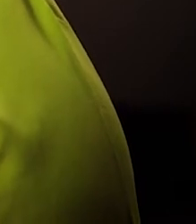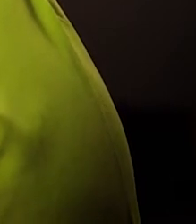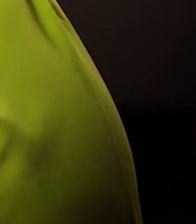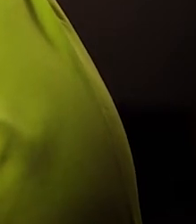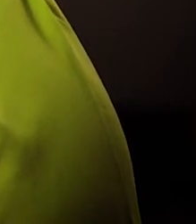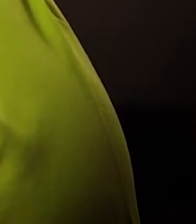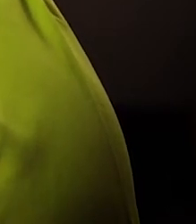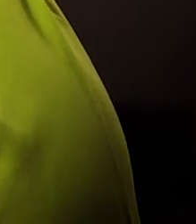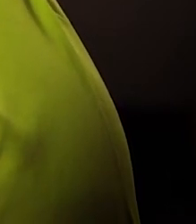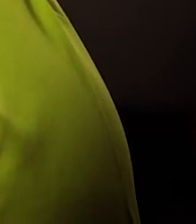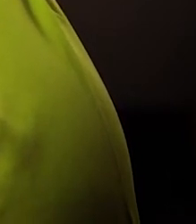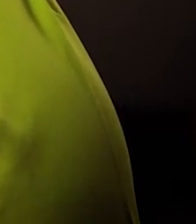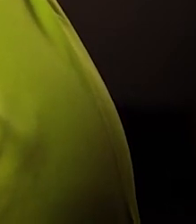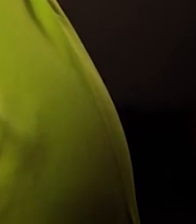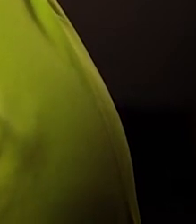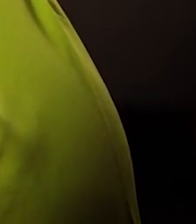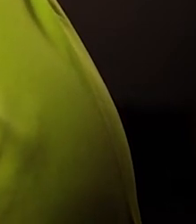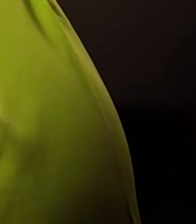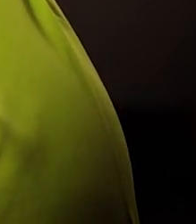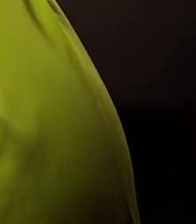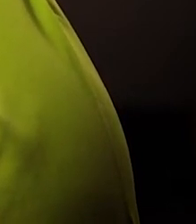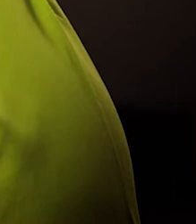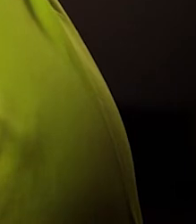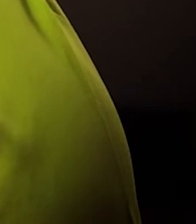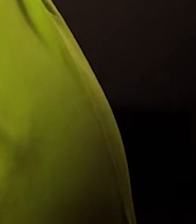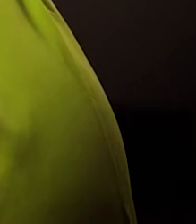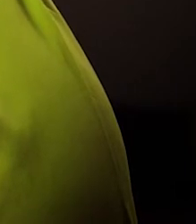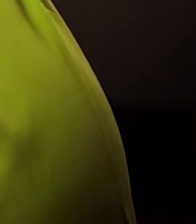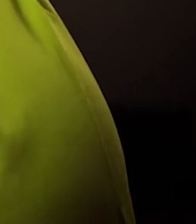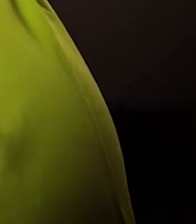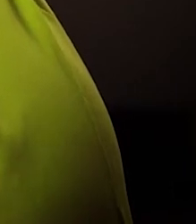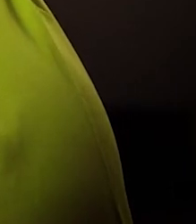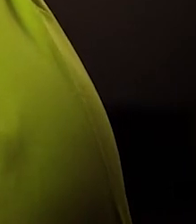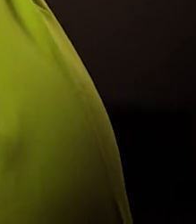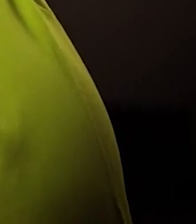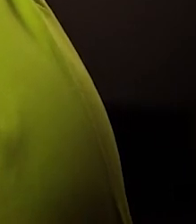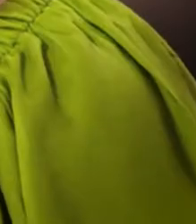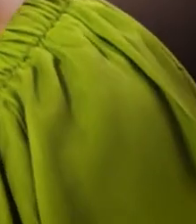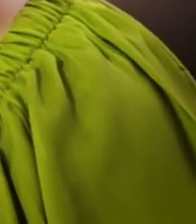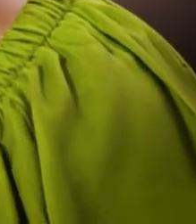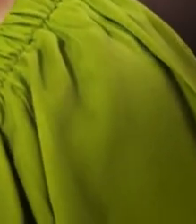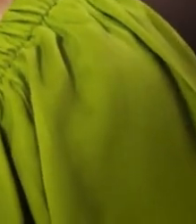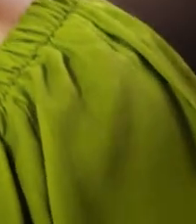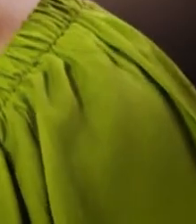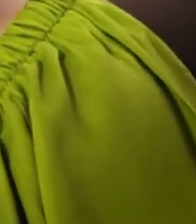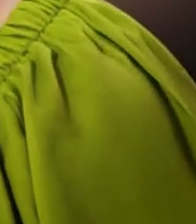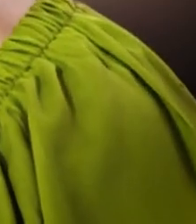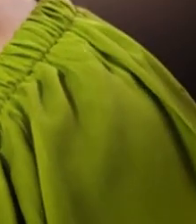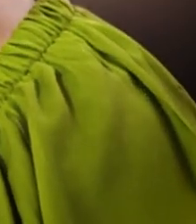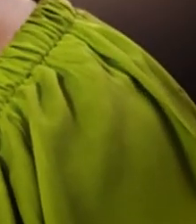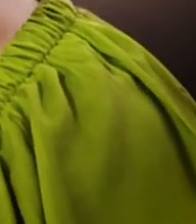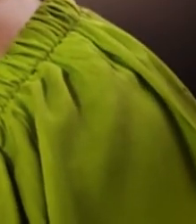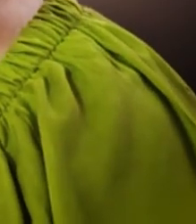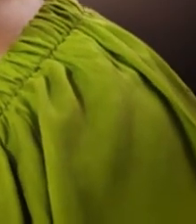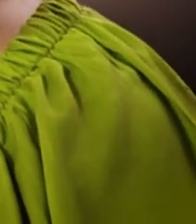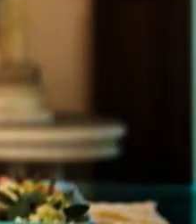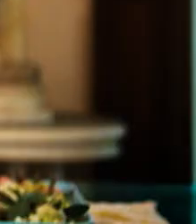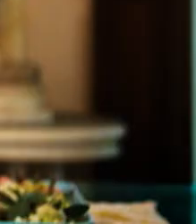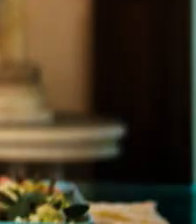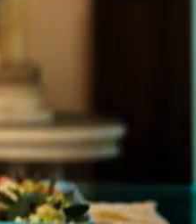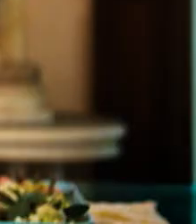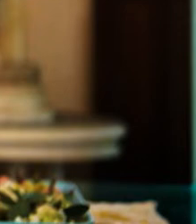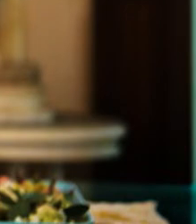to work in this industry, but it allows me to support my family at home as well. So that gives me that flexibility and freedom.